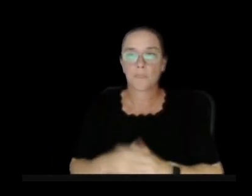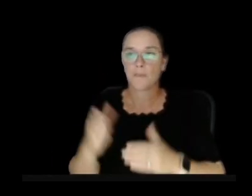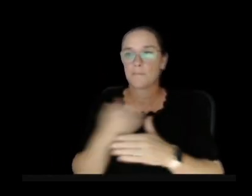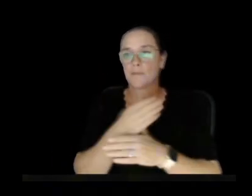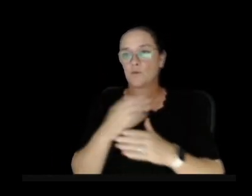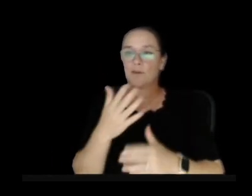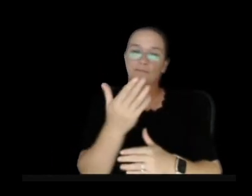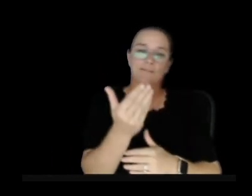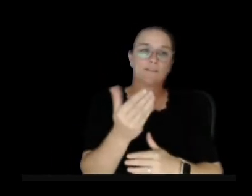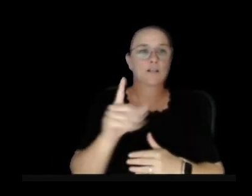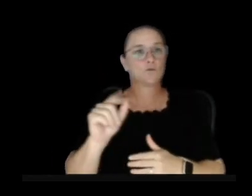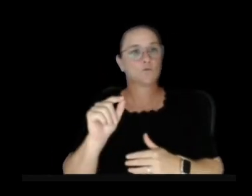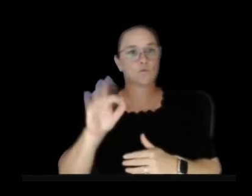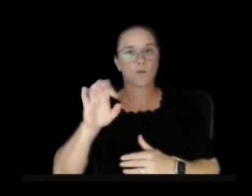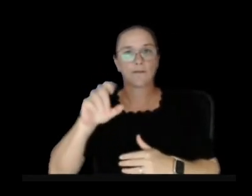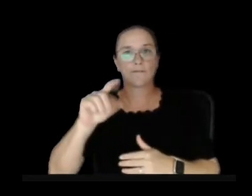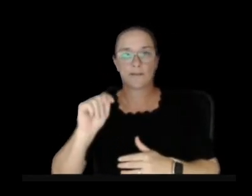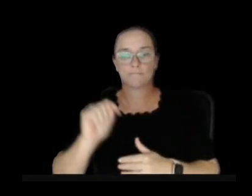and 20 feet.